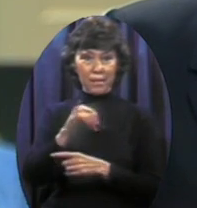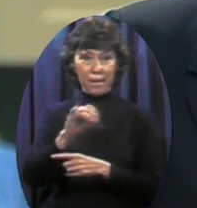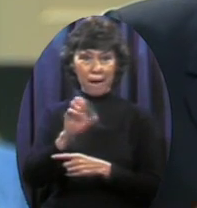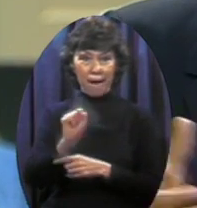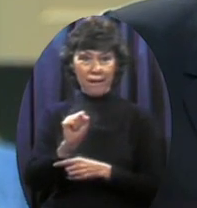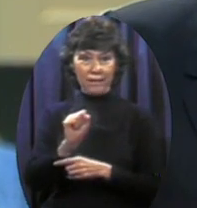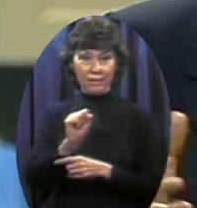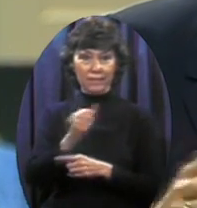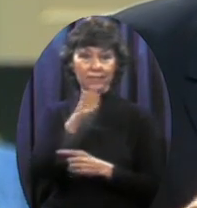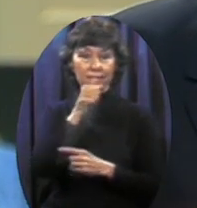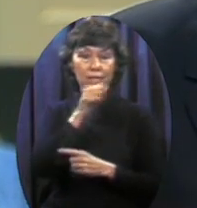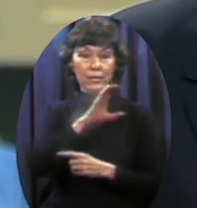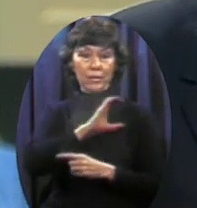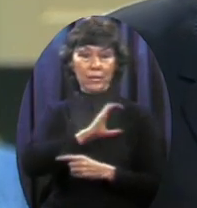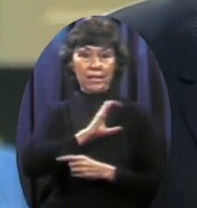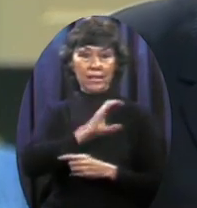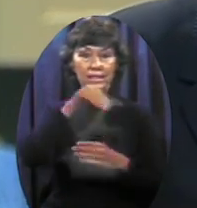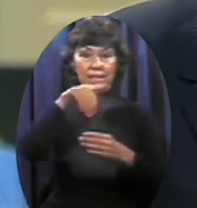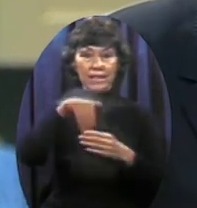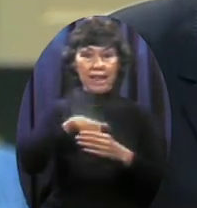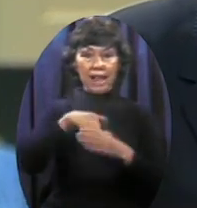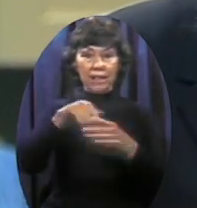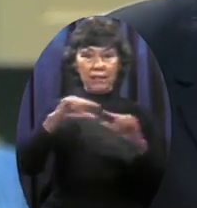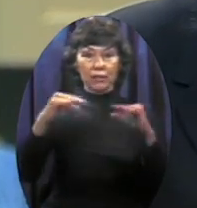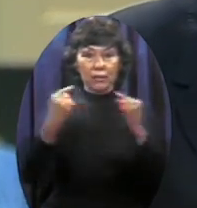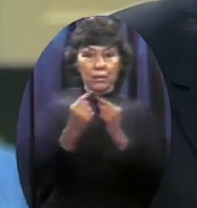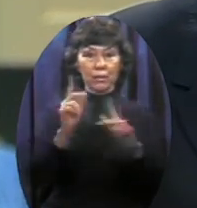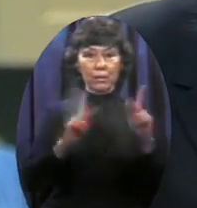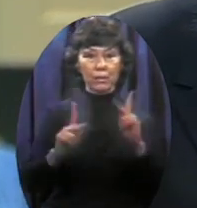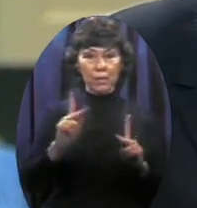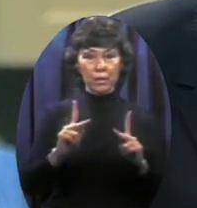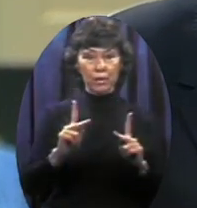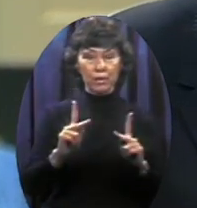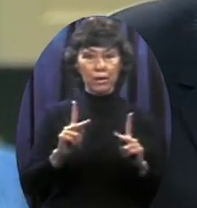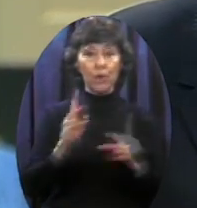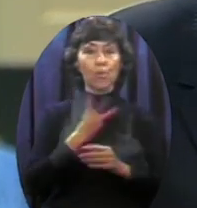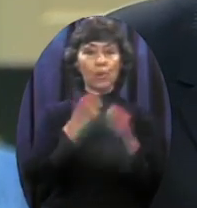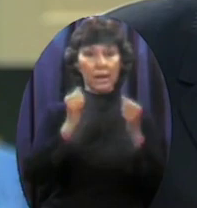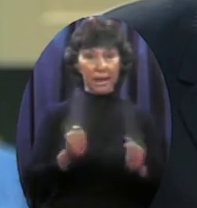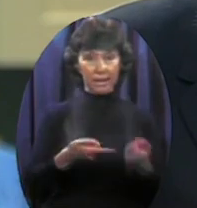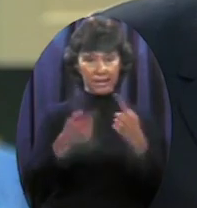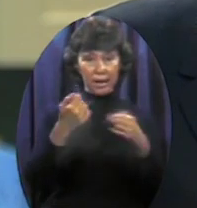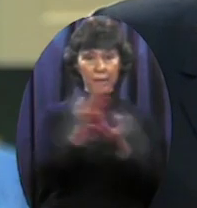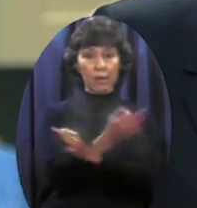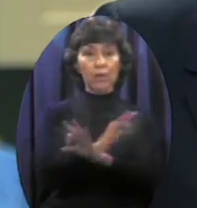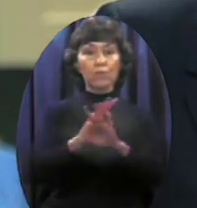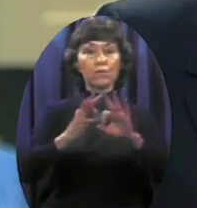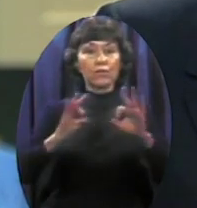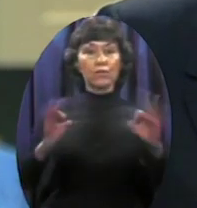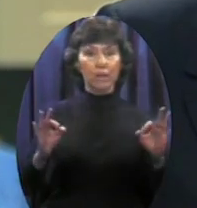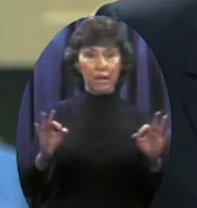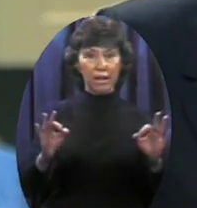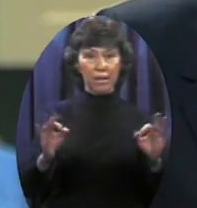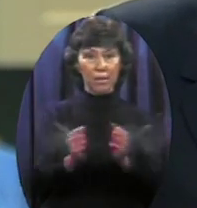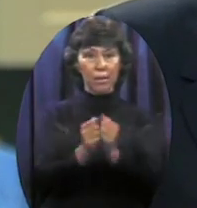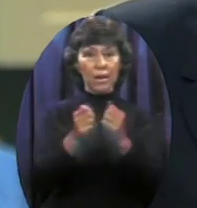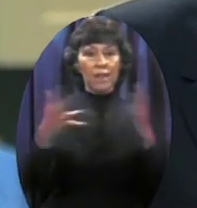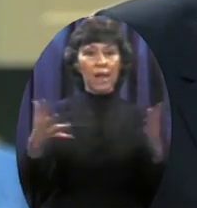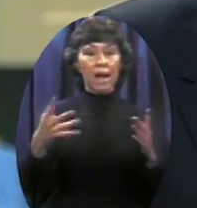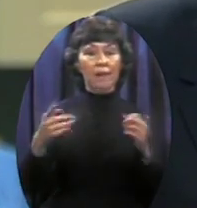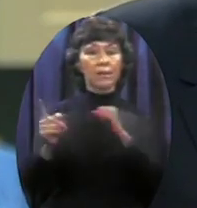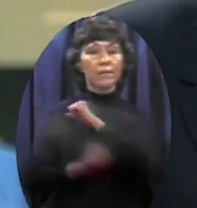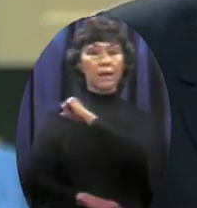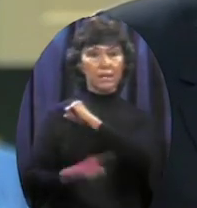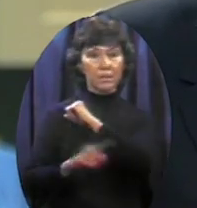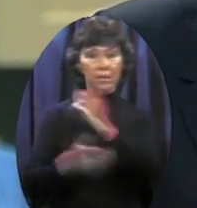or fear of reprisal or retribution because we came here. This is the greatest free nation in